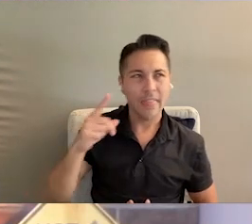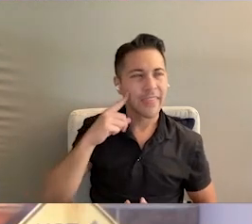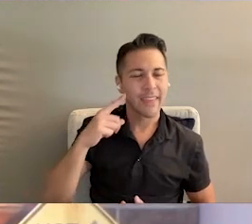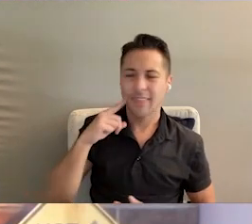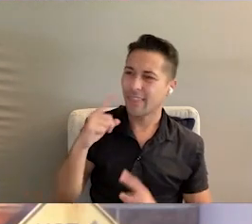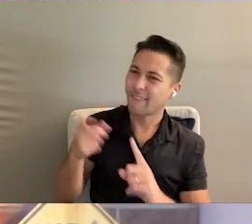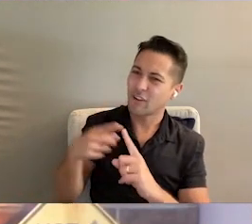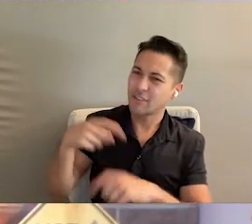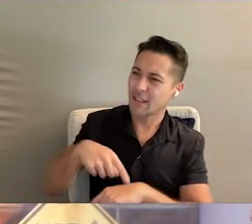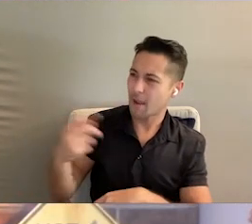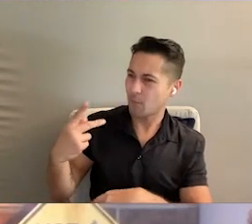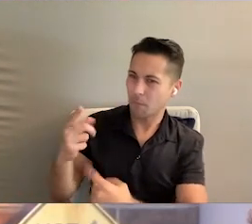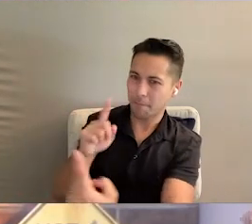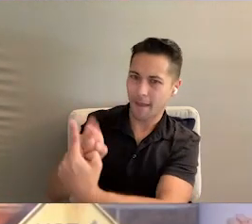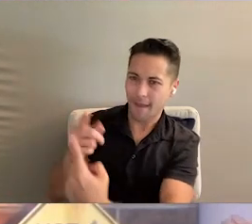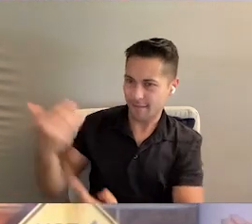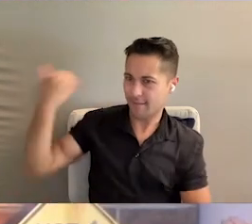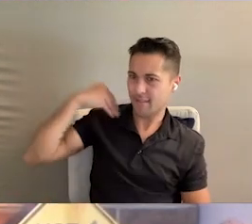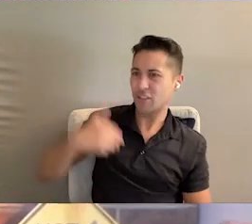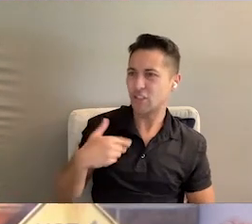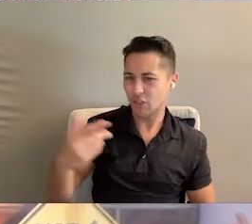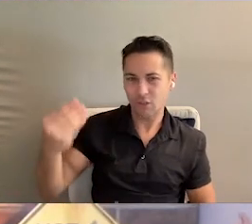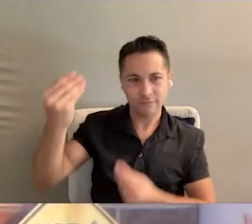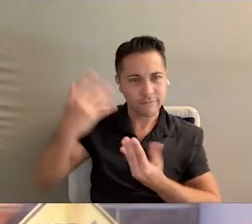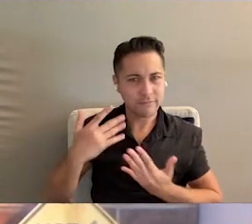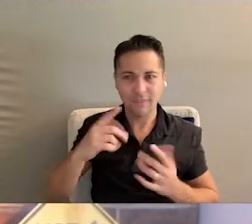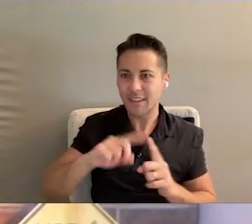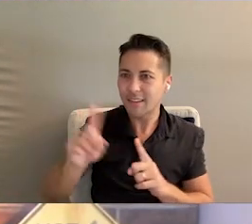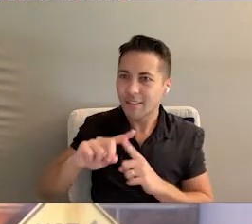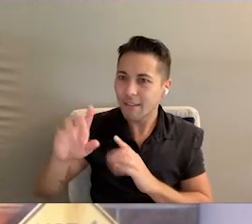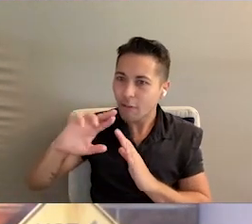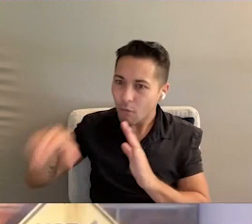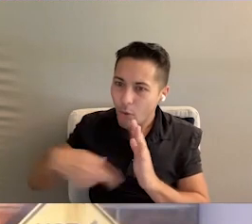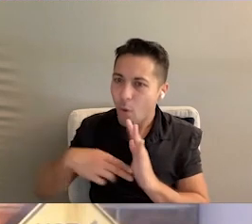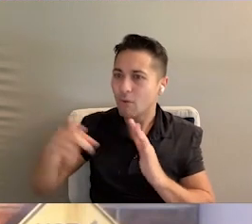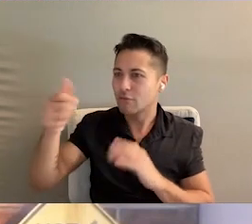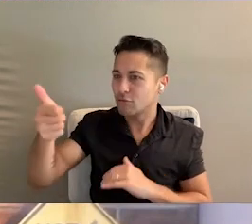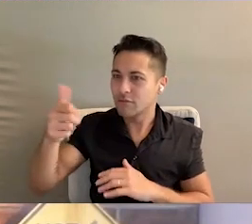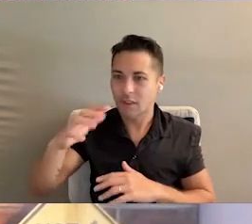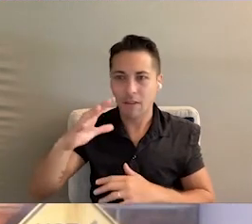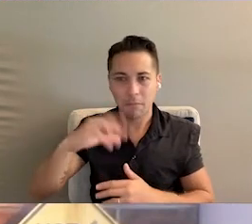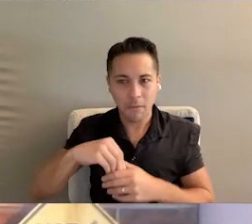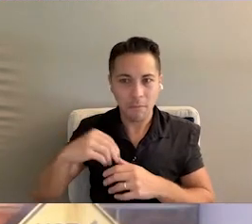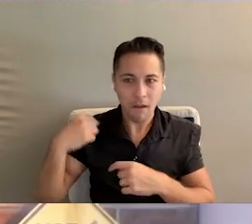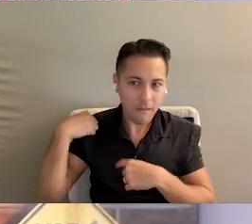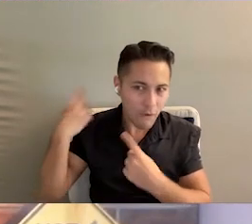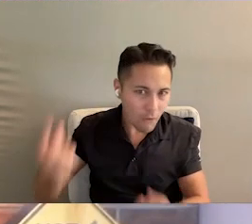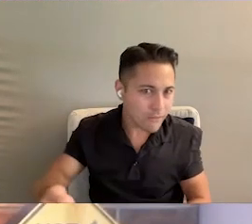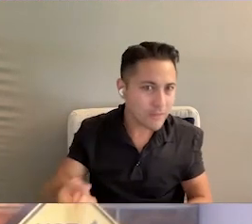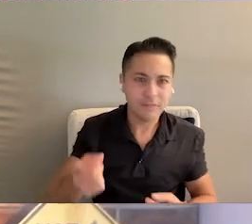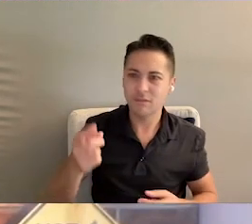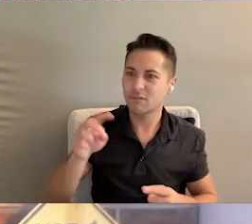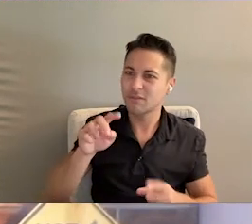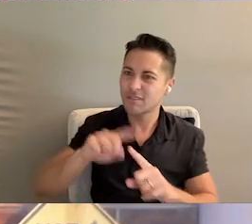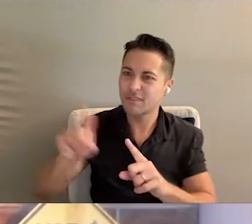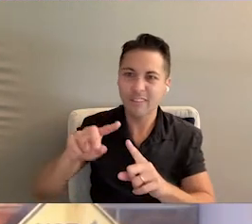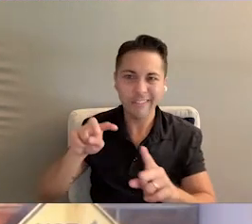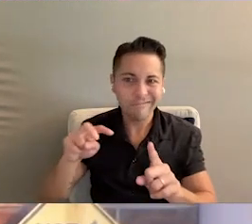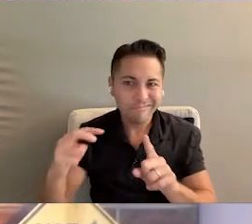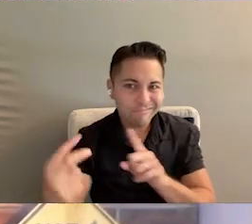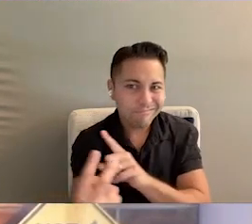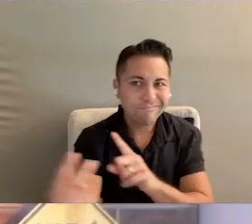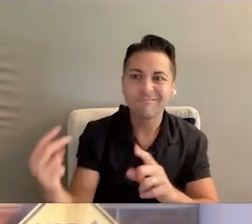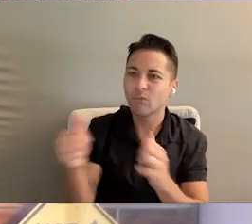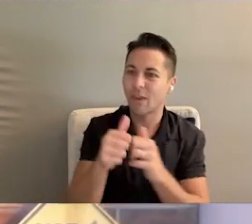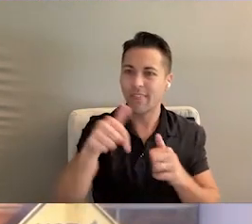served, I think the first time that we met, you shared with me the multiple different roles that you have served in over the years, just seeing different lenses